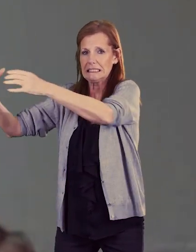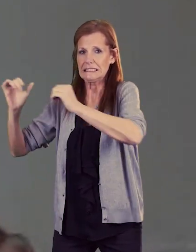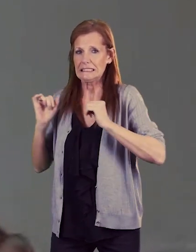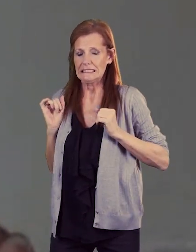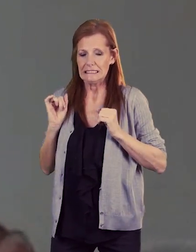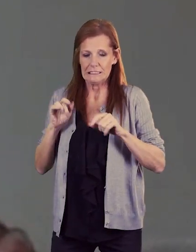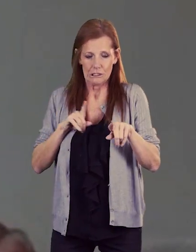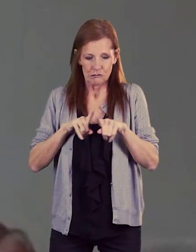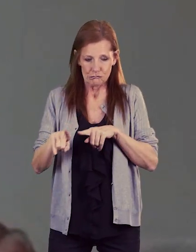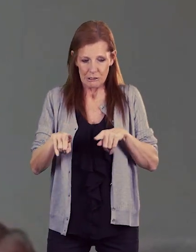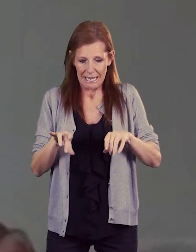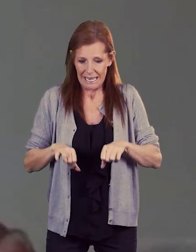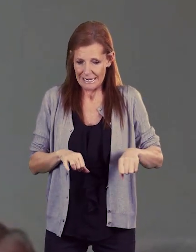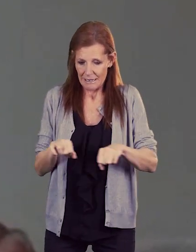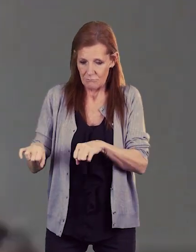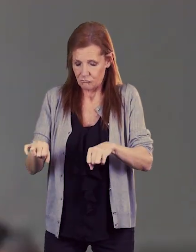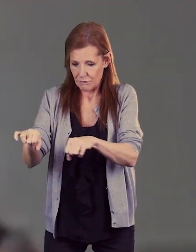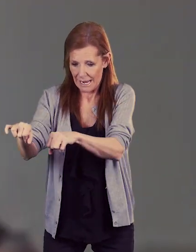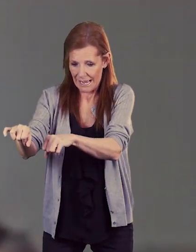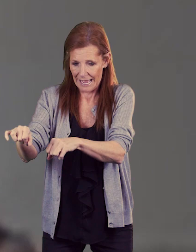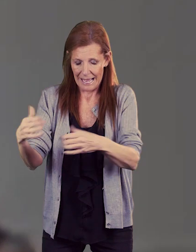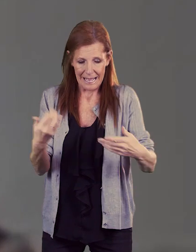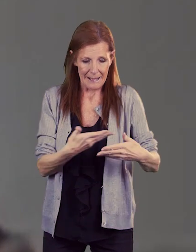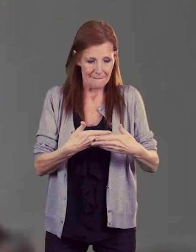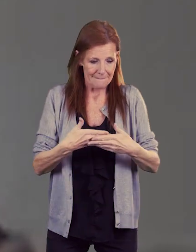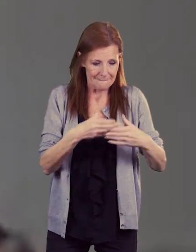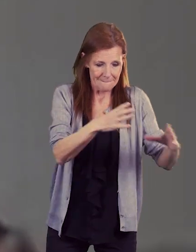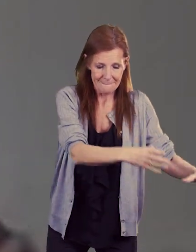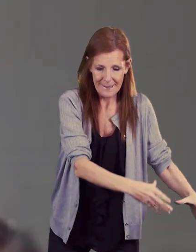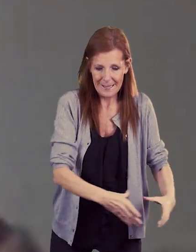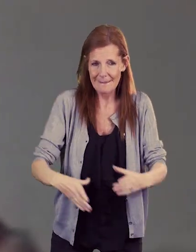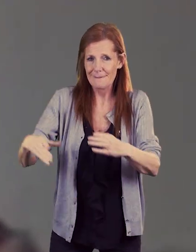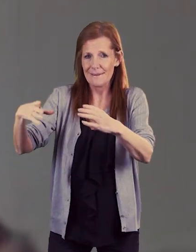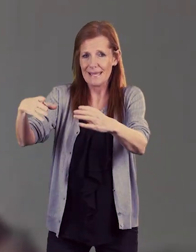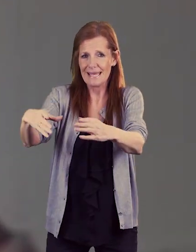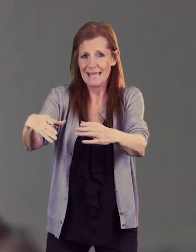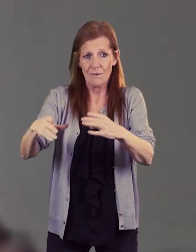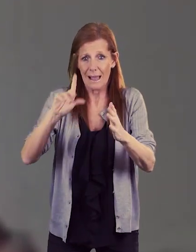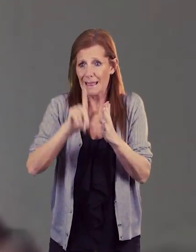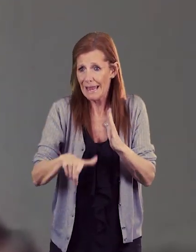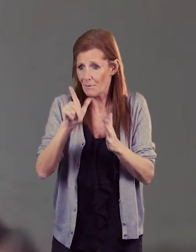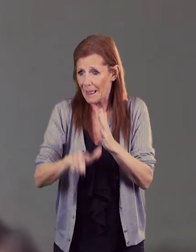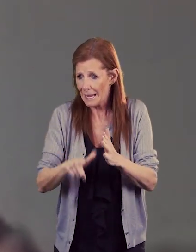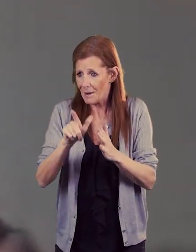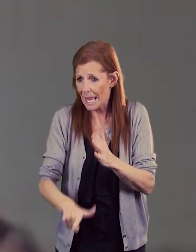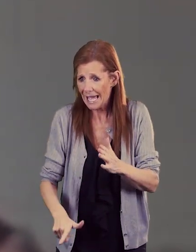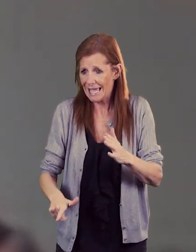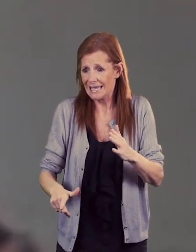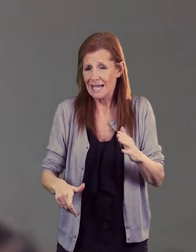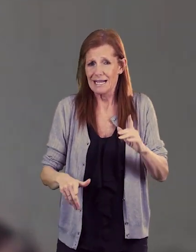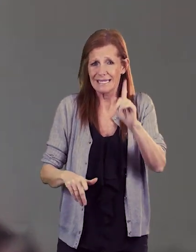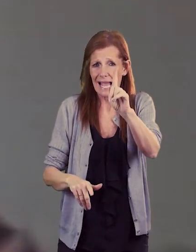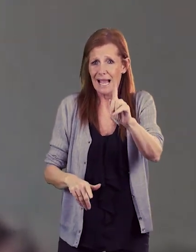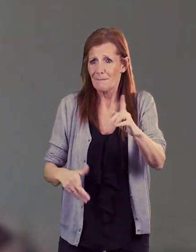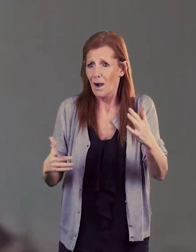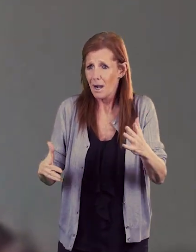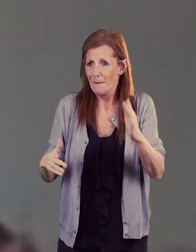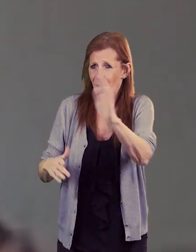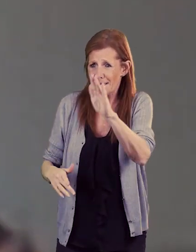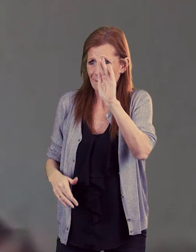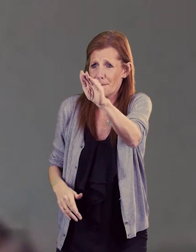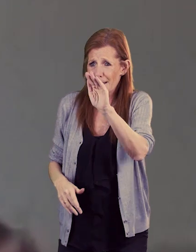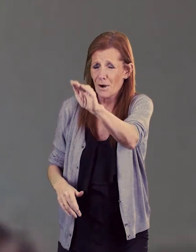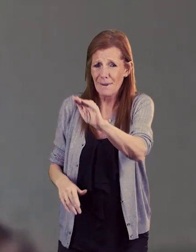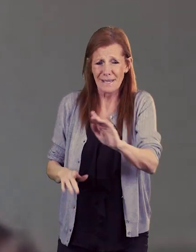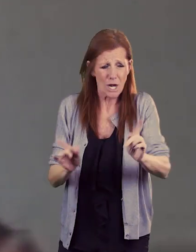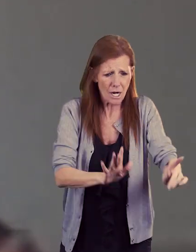trying to get the pram out get the baby in the pram little girl come on we're be out we're late we're late we're late let's go but mummy but